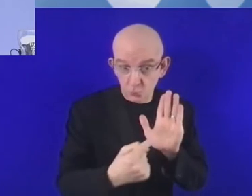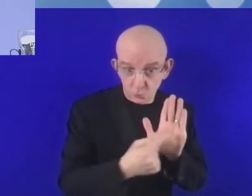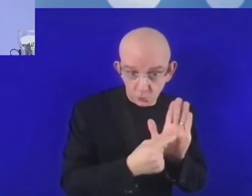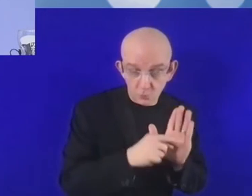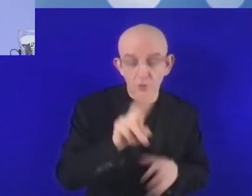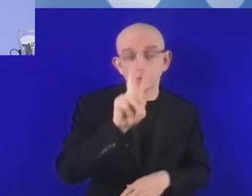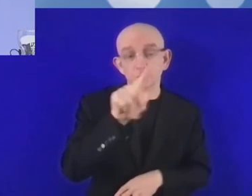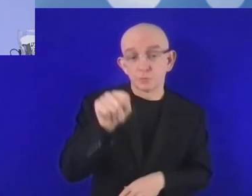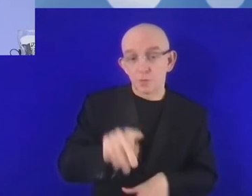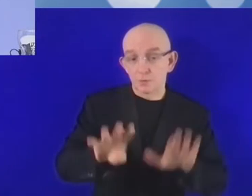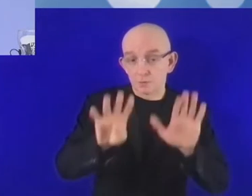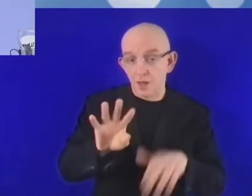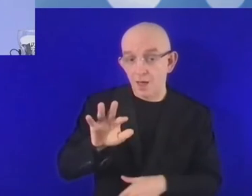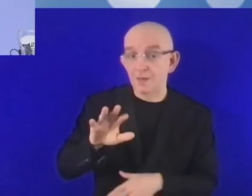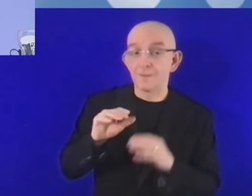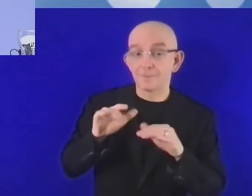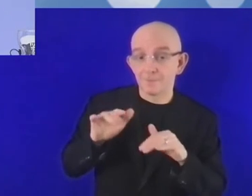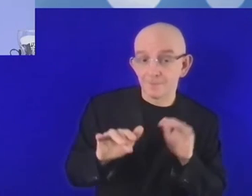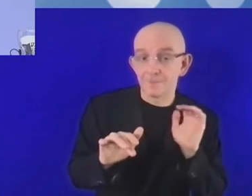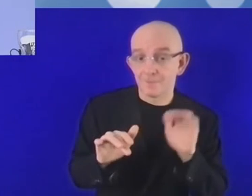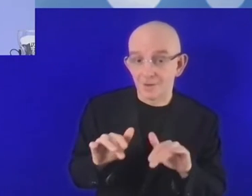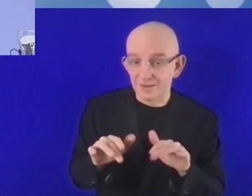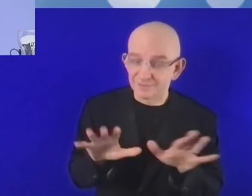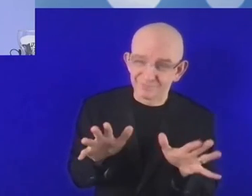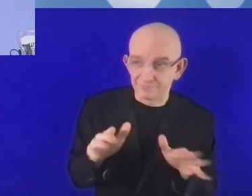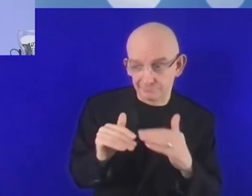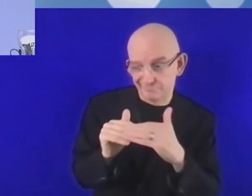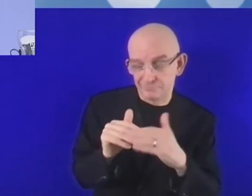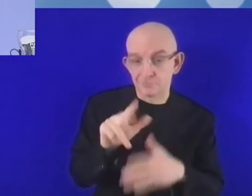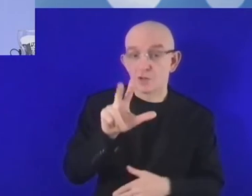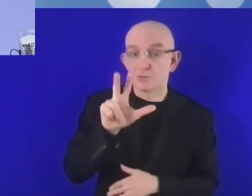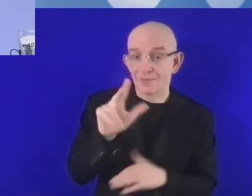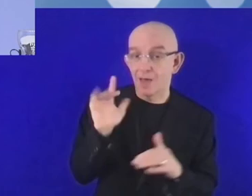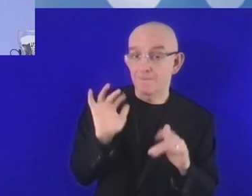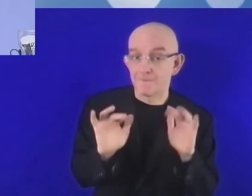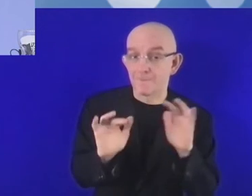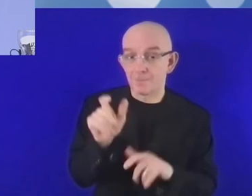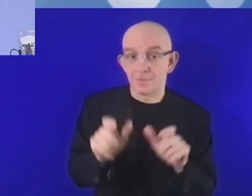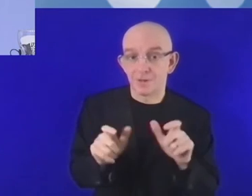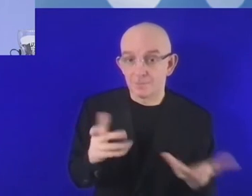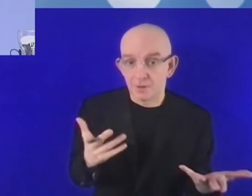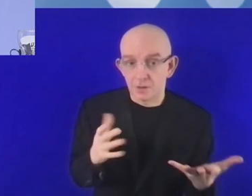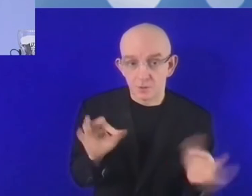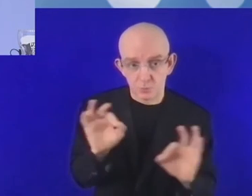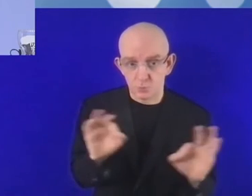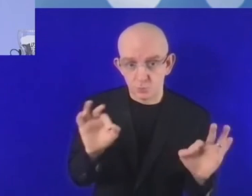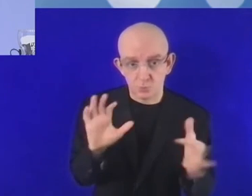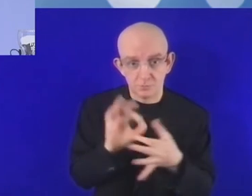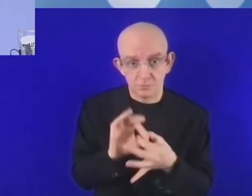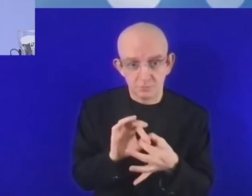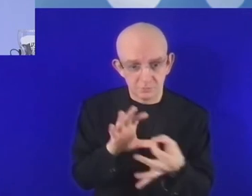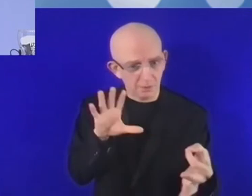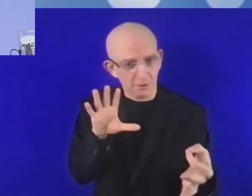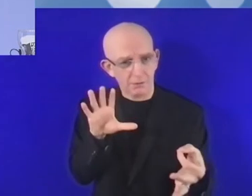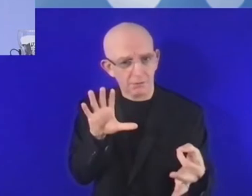and, you know, more training, more skilled